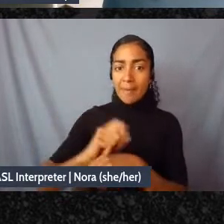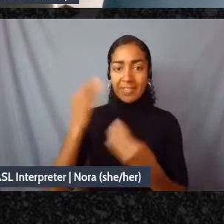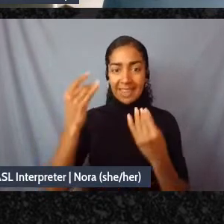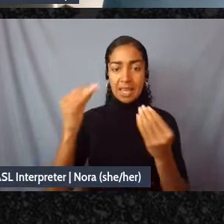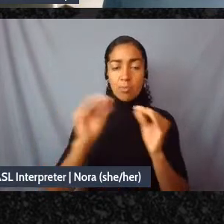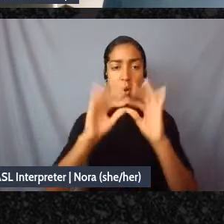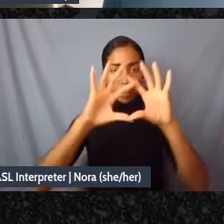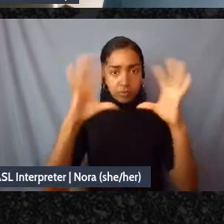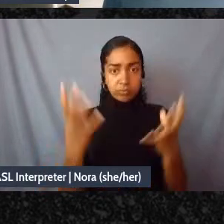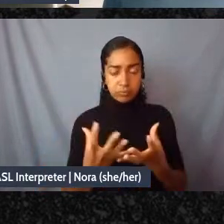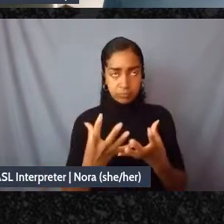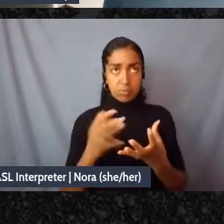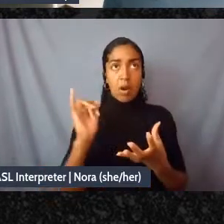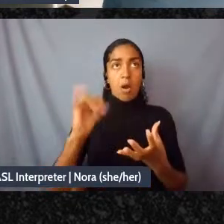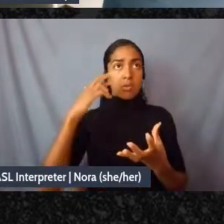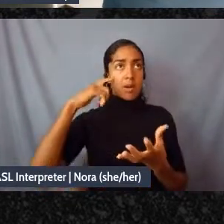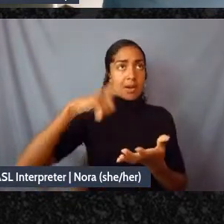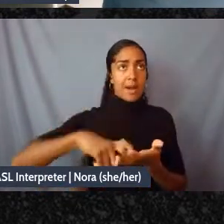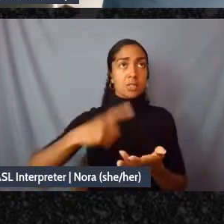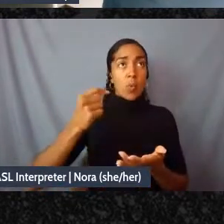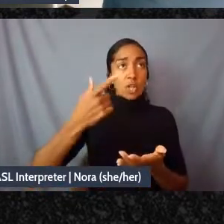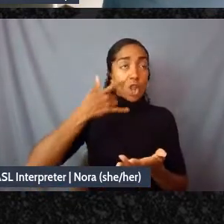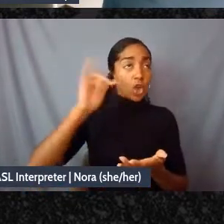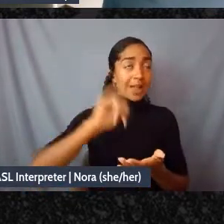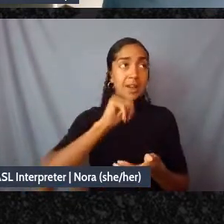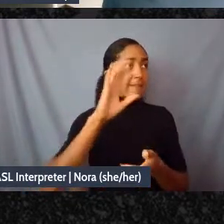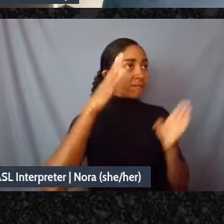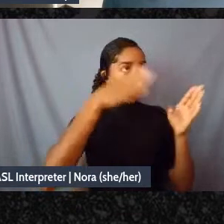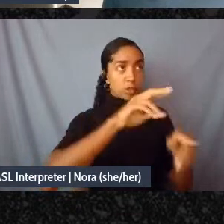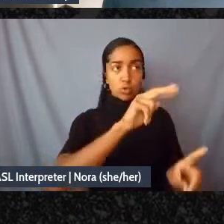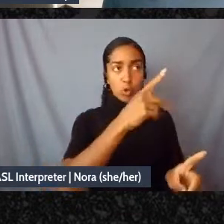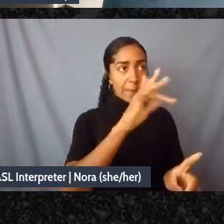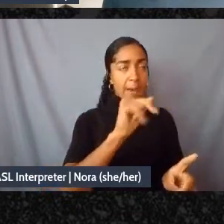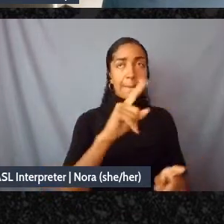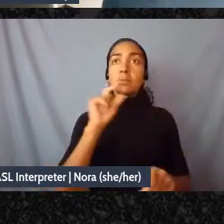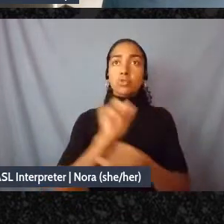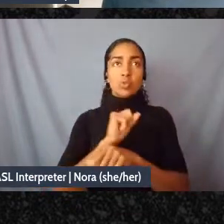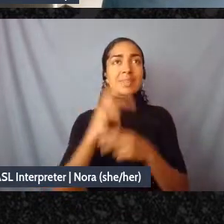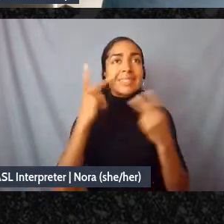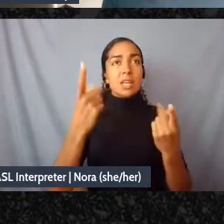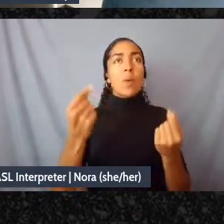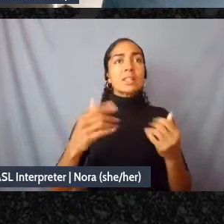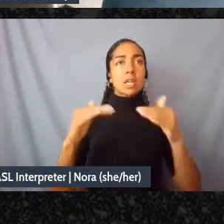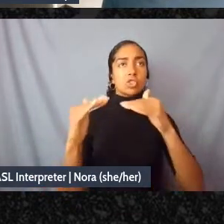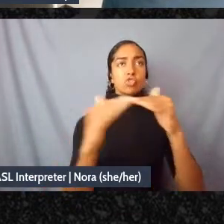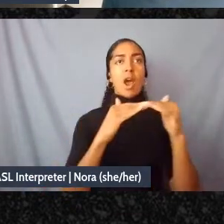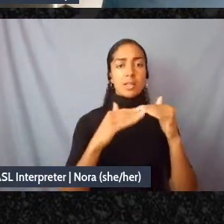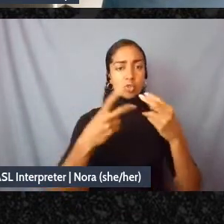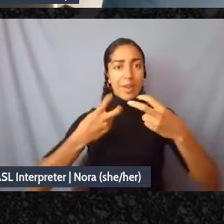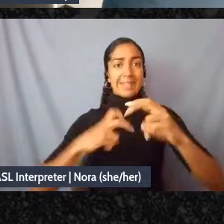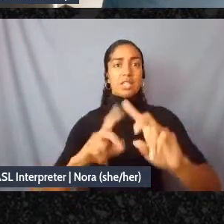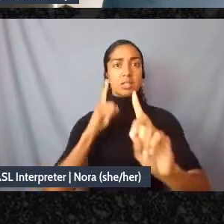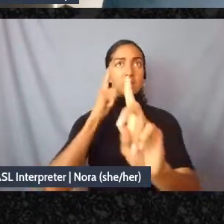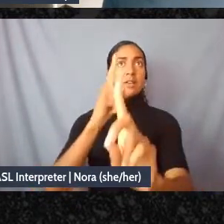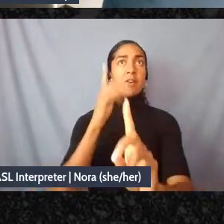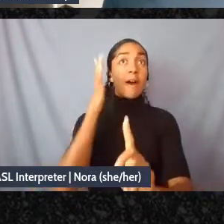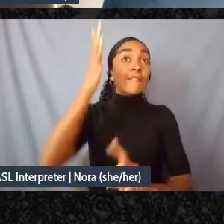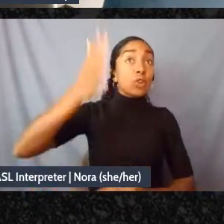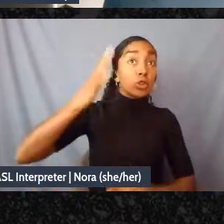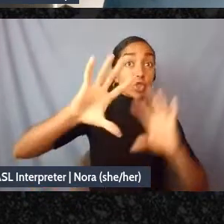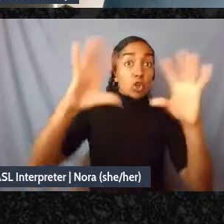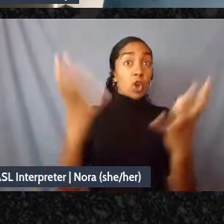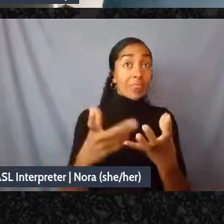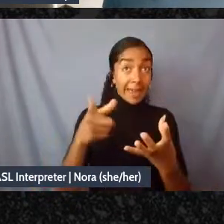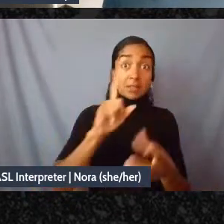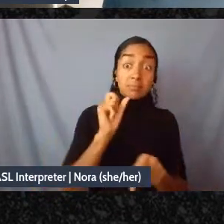just transition what does it actually mean to be post utopian and how we envision a future that is hard